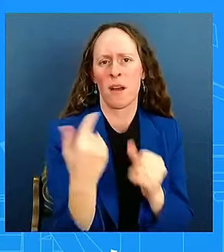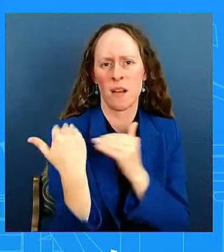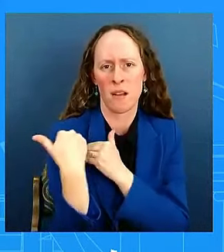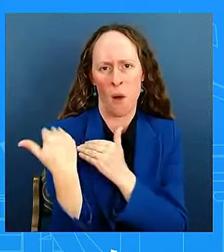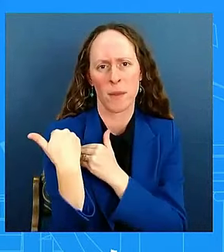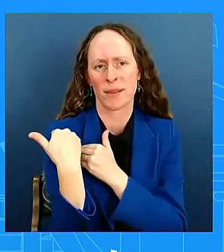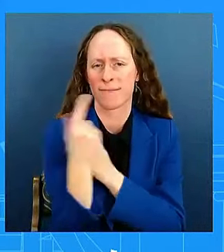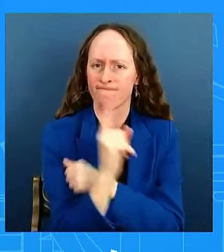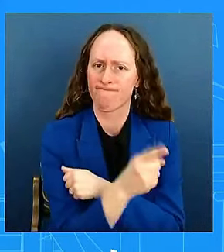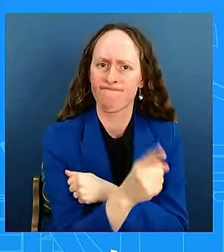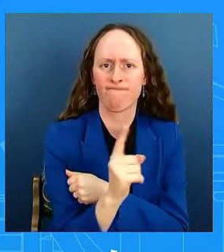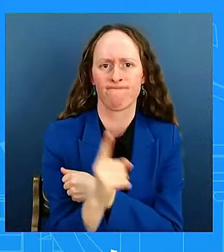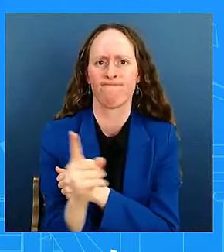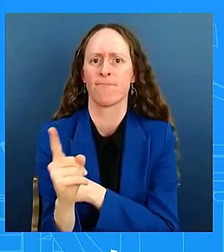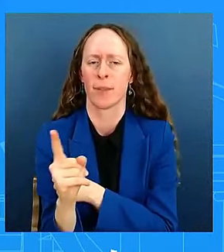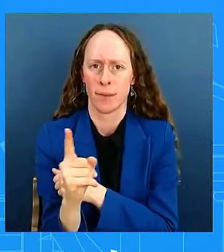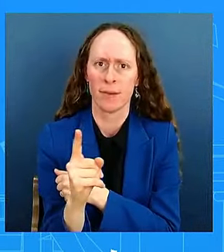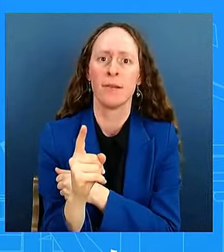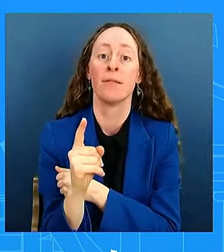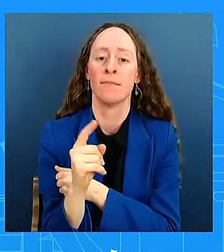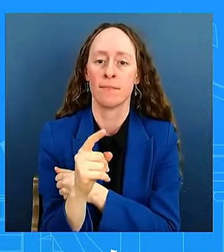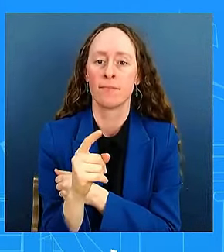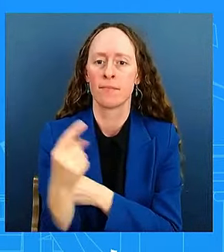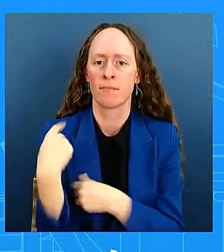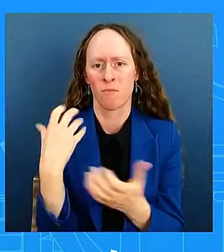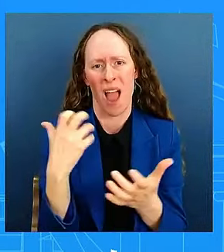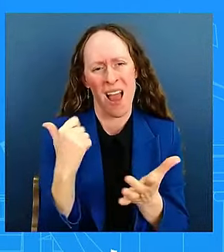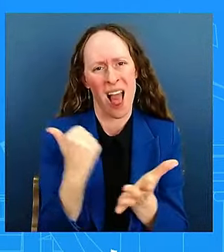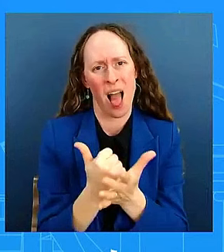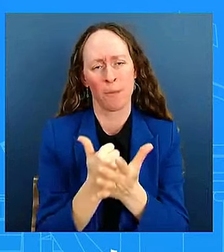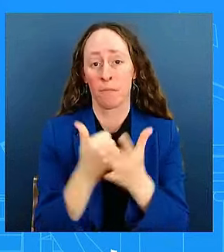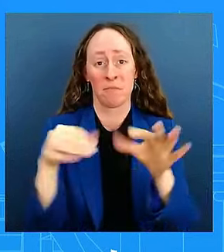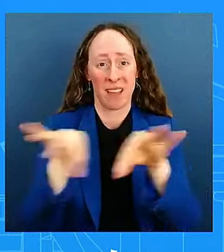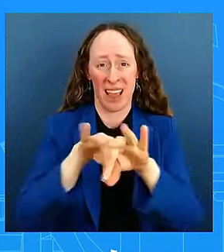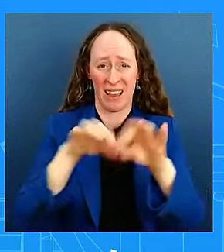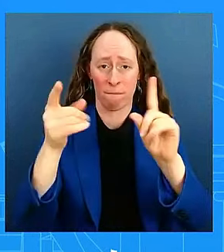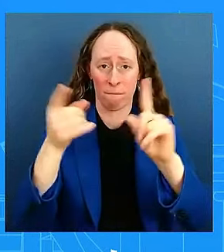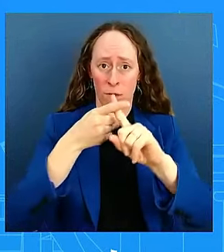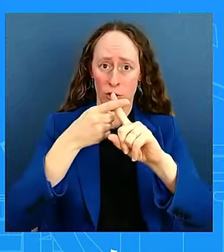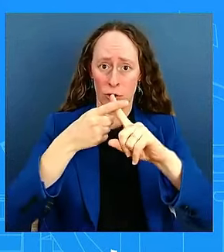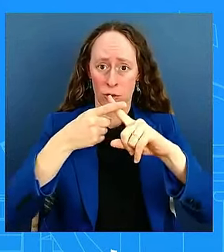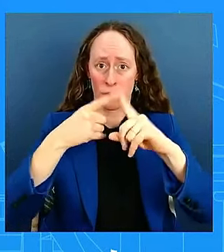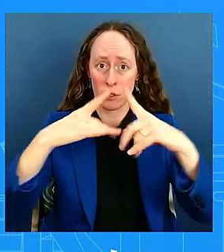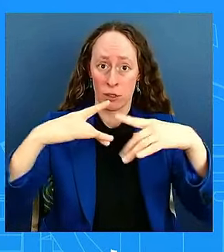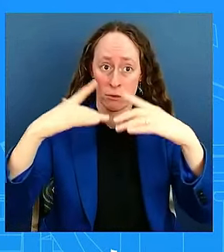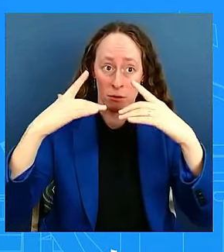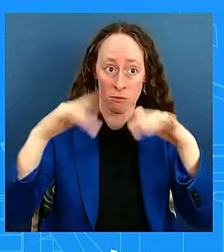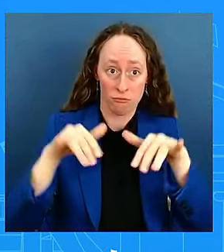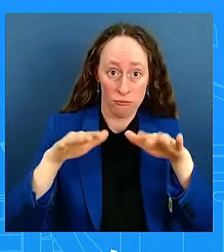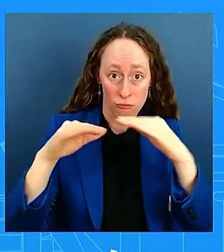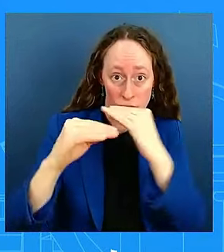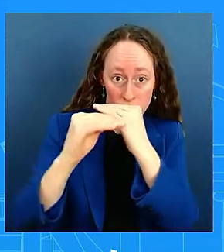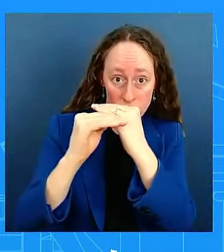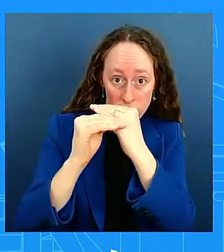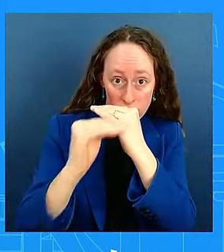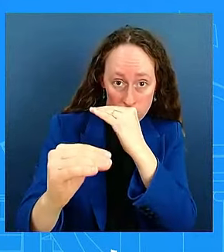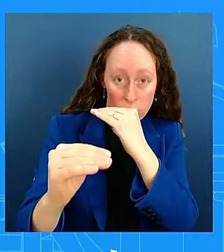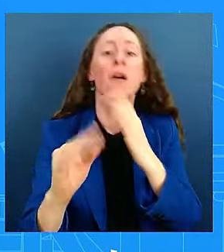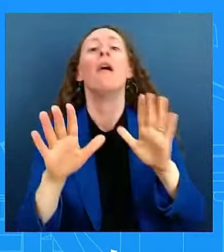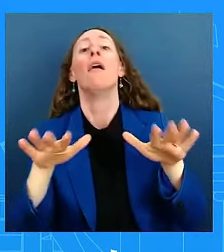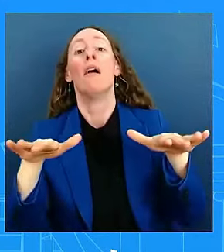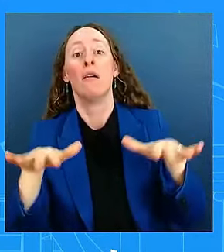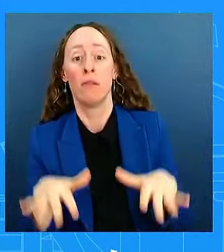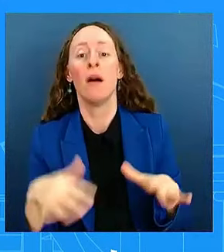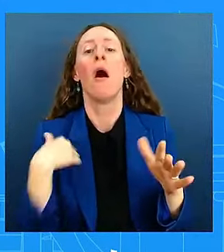address immediate security needs and invest in Haiti's long-term successes. We stand with the people of Haiti, uh, and we'll continue